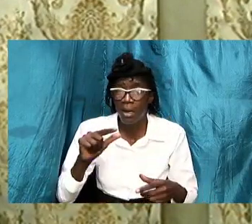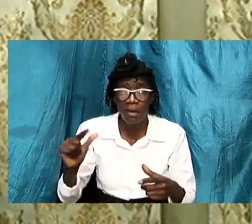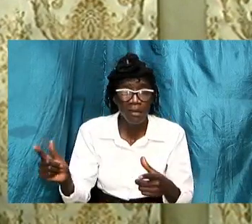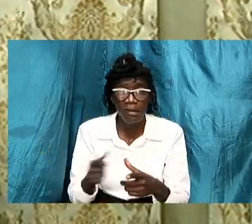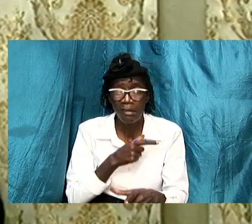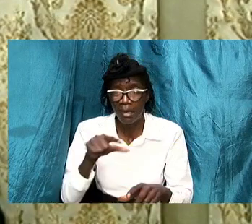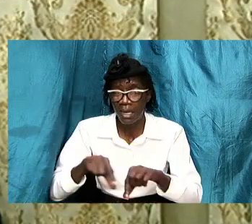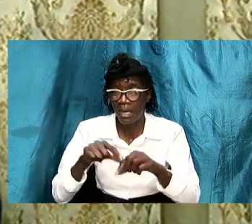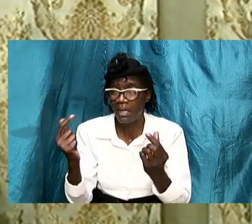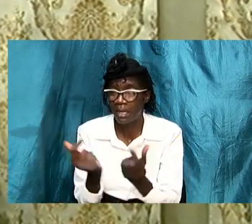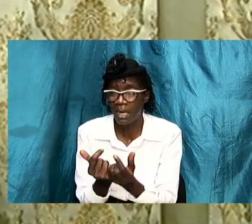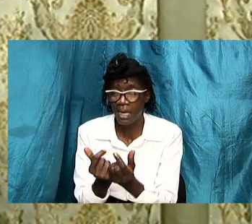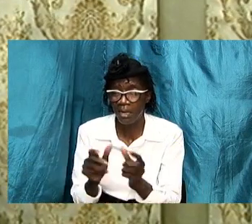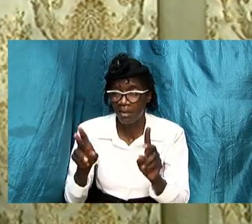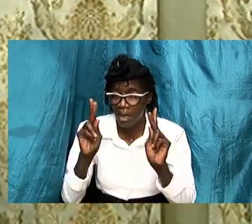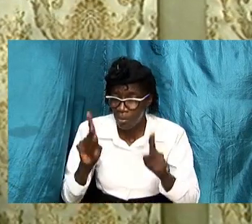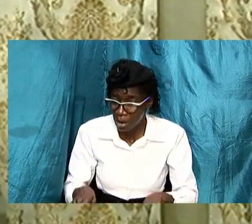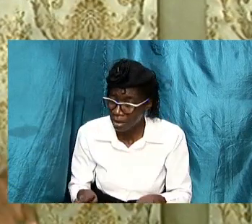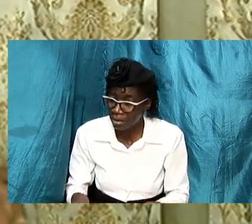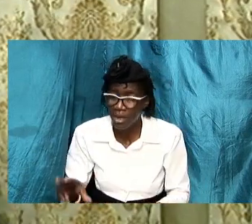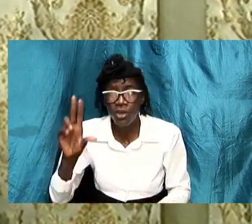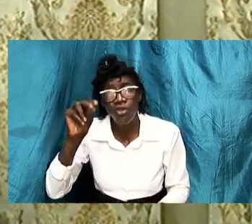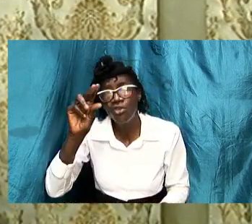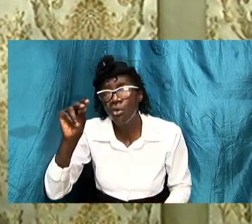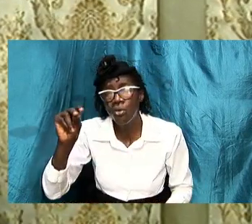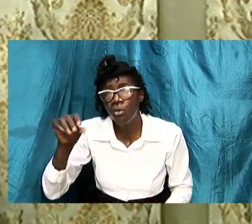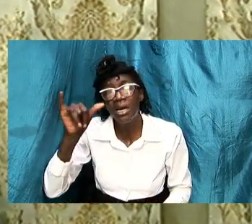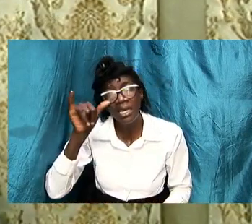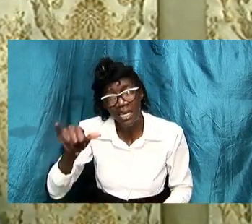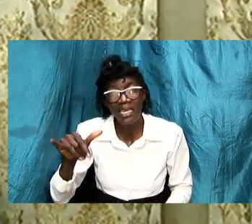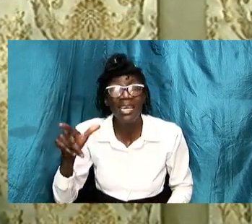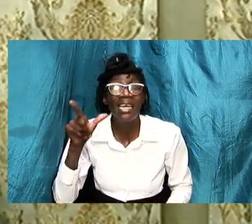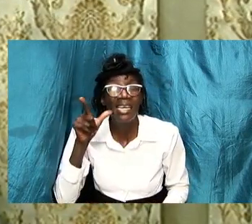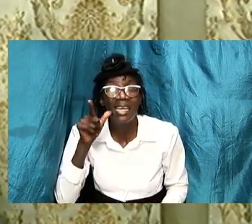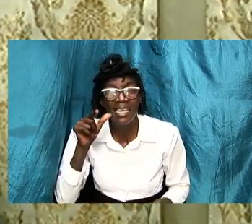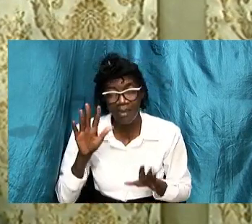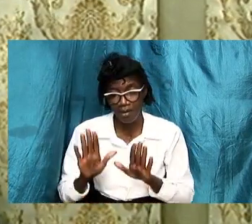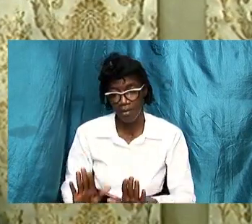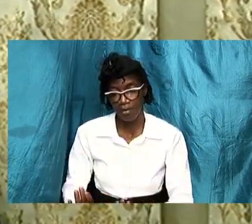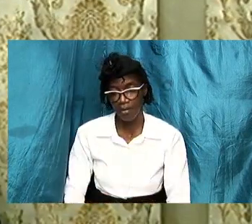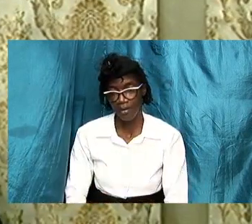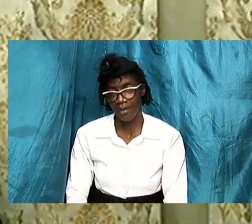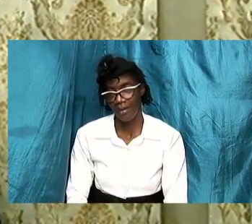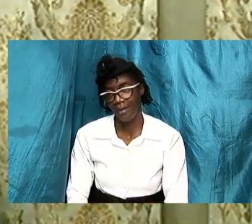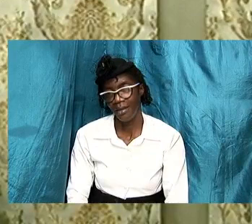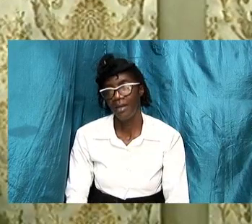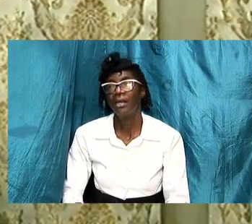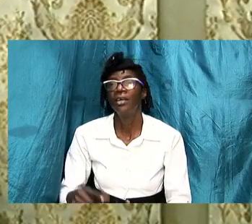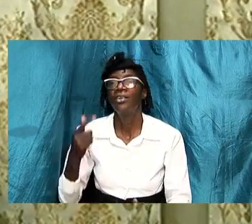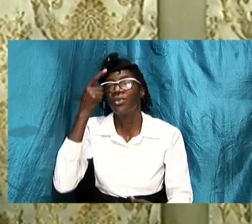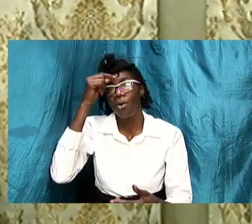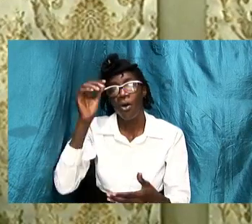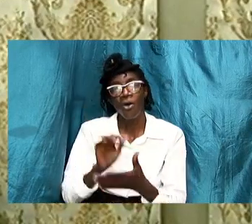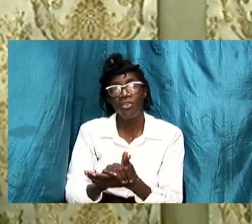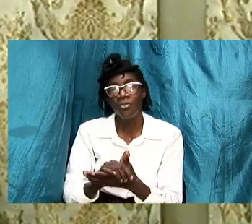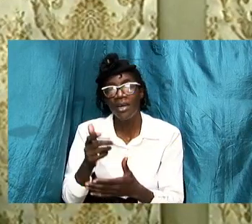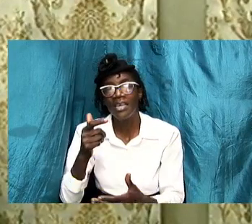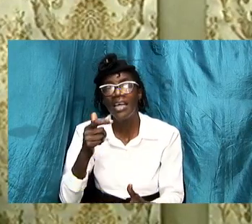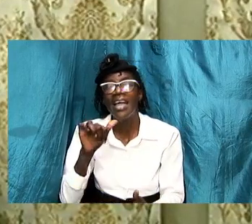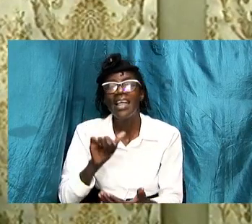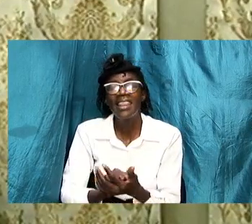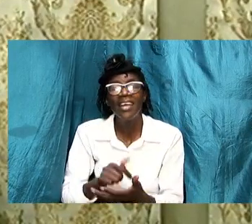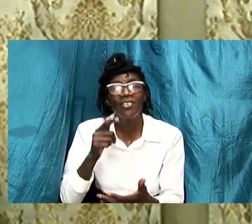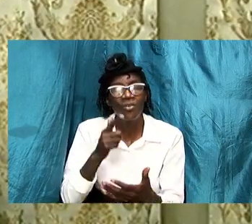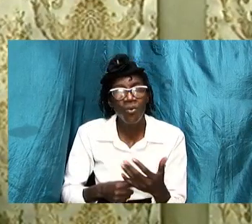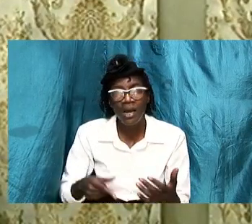and yet ladies you are required to yield to your husband because this is what the bible requires of